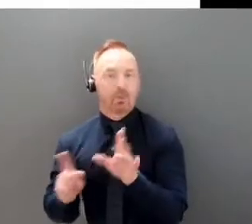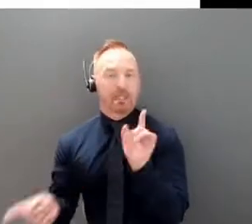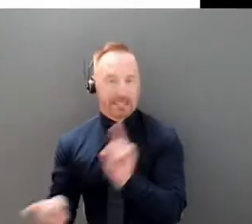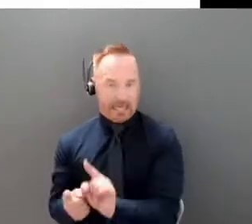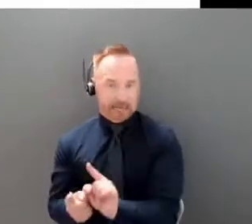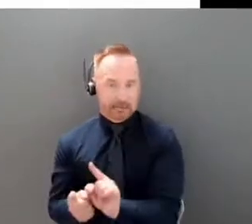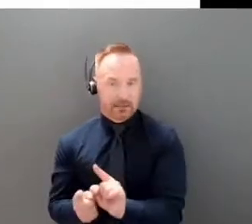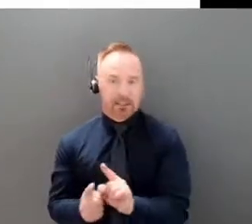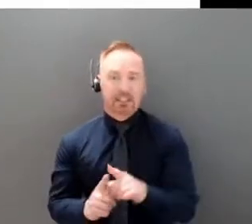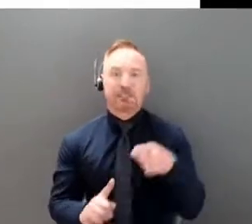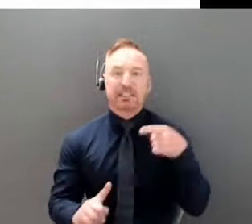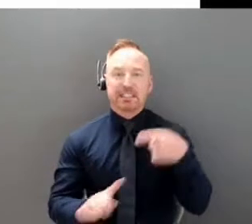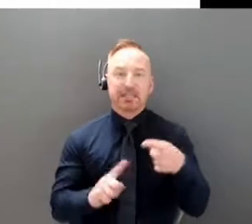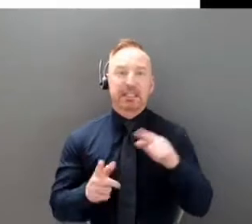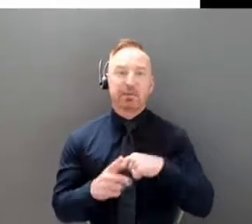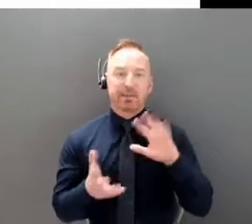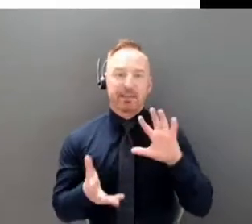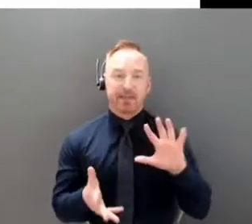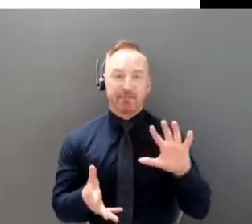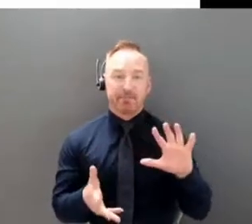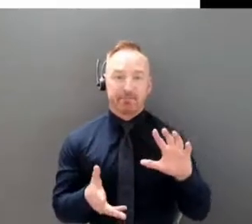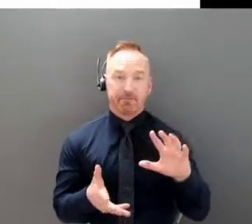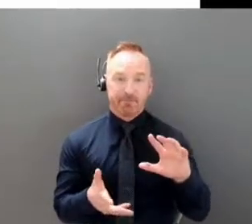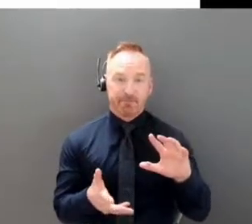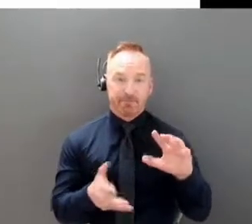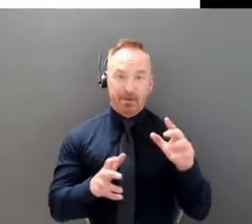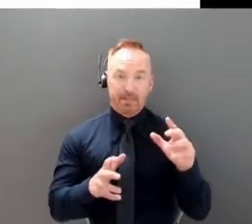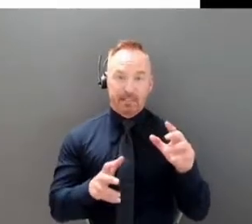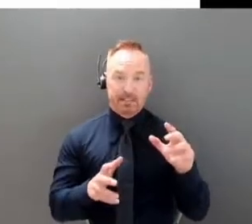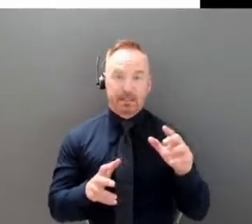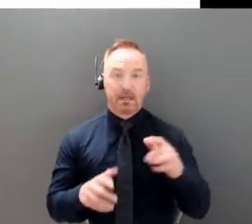are more likely to get infected,